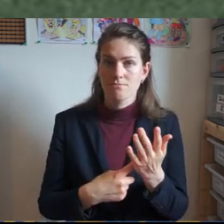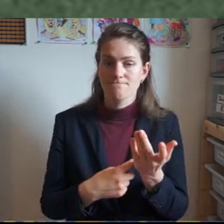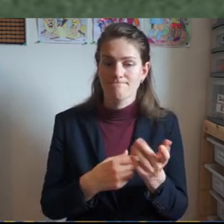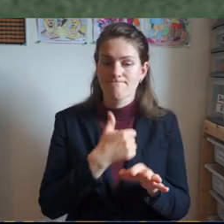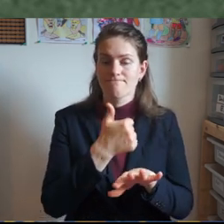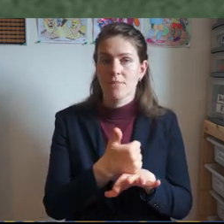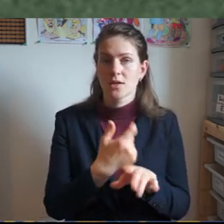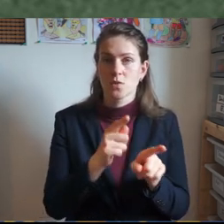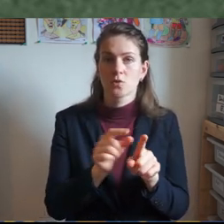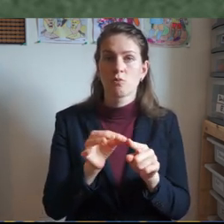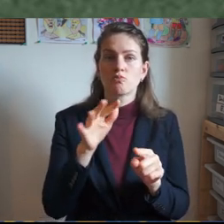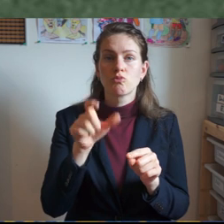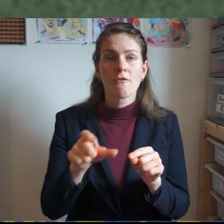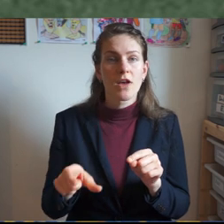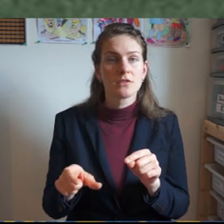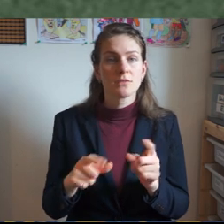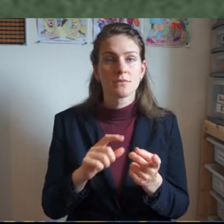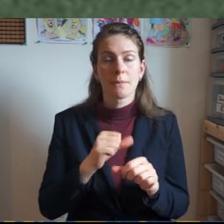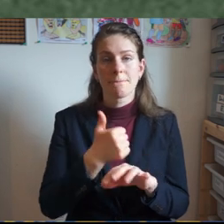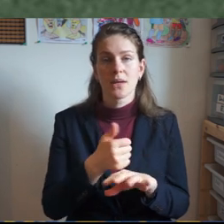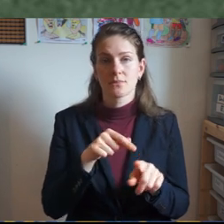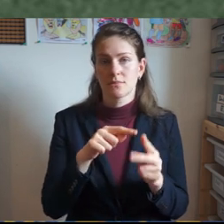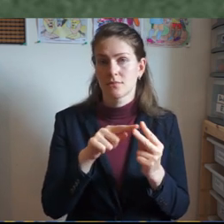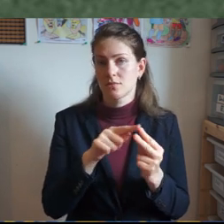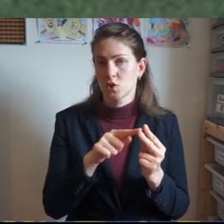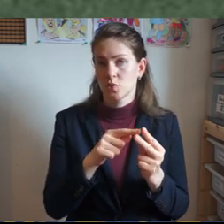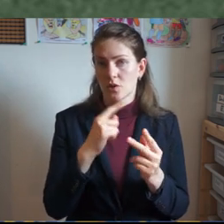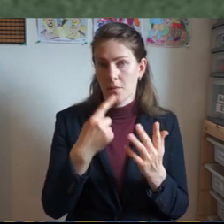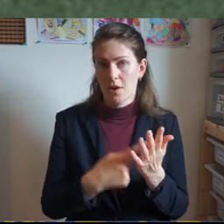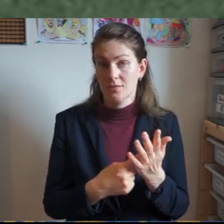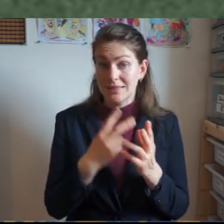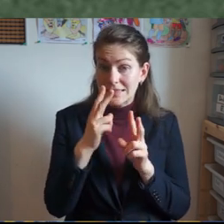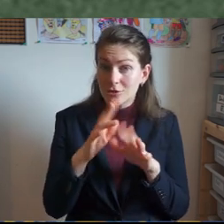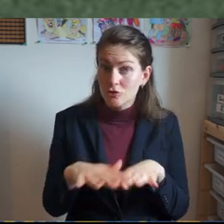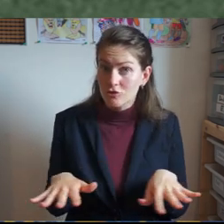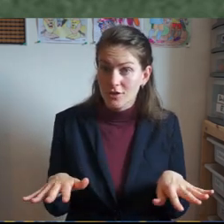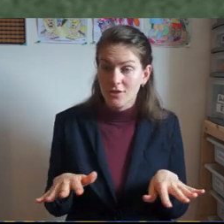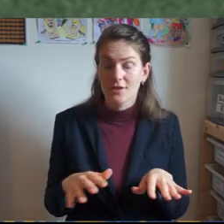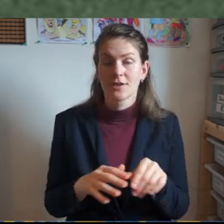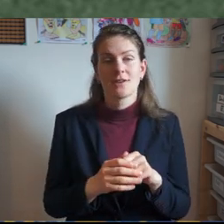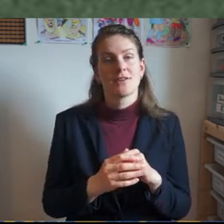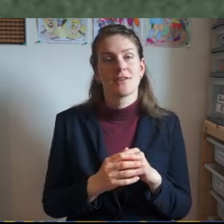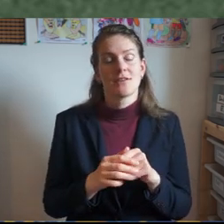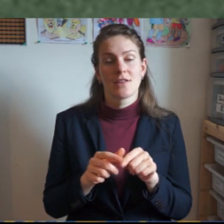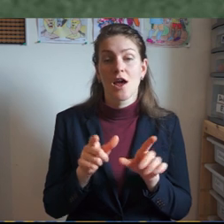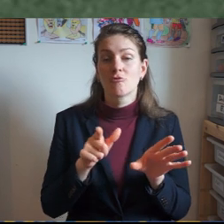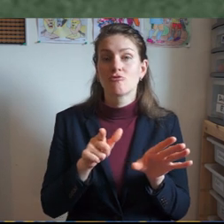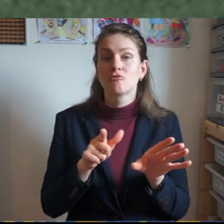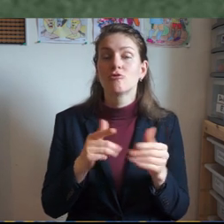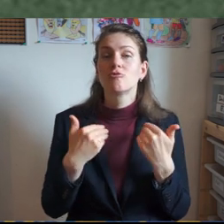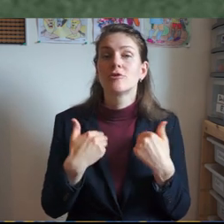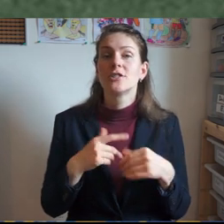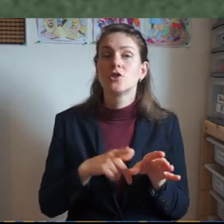so you see children that rich young ruler he didn't obey the